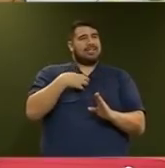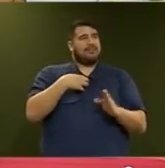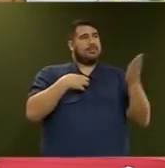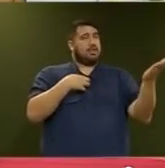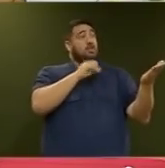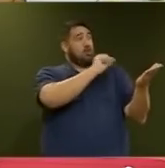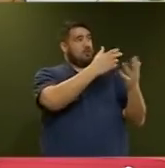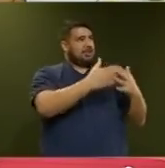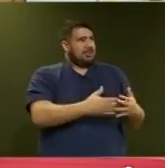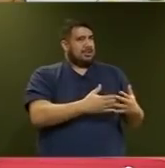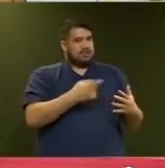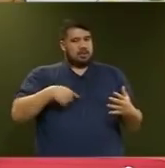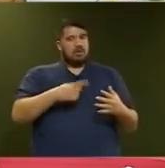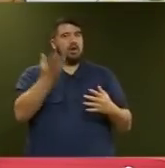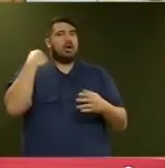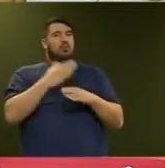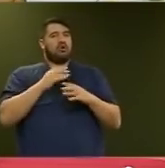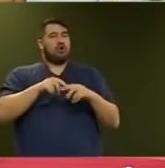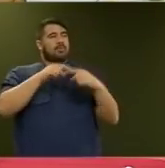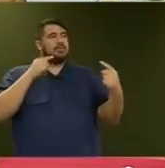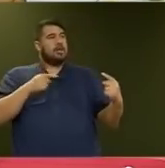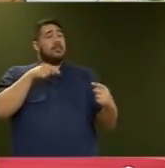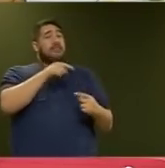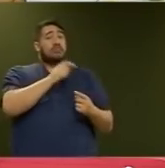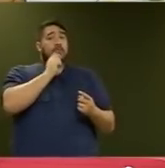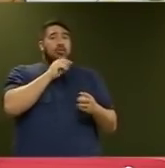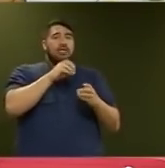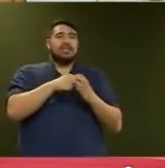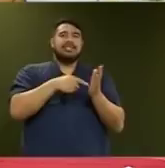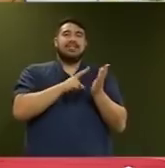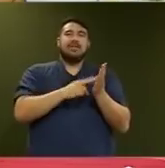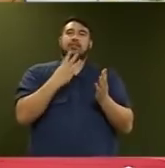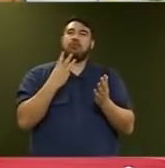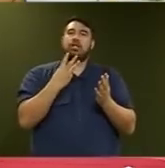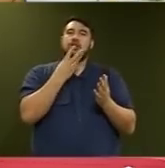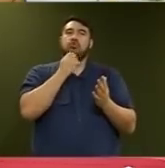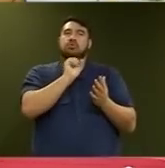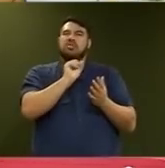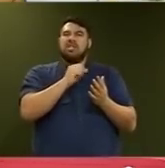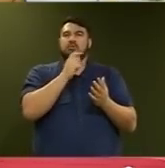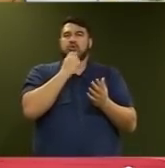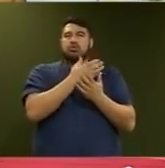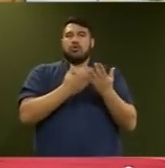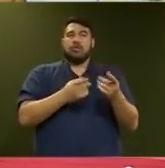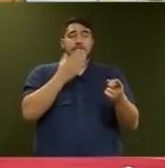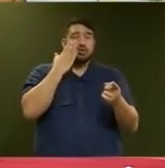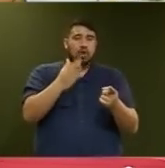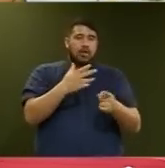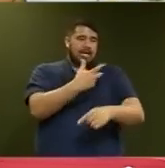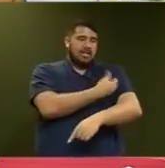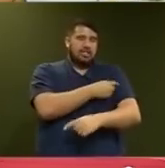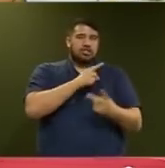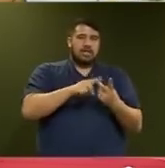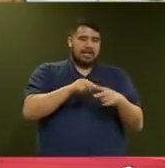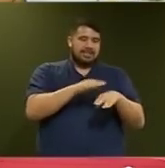opposition. They were reported in a news story on TV3 and used for that story. And they showed that when Avastin injections and skin lesion